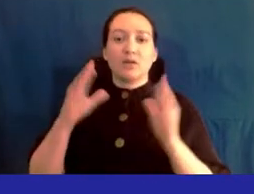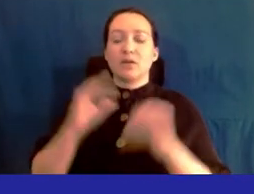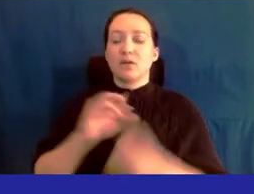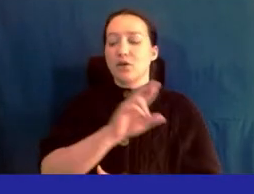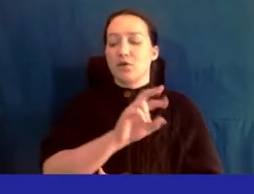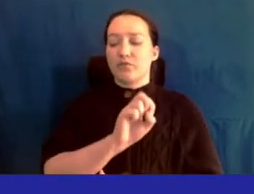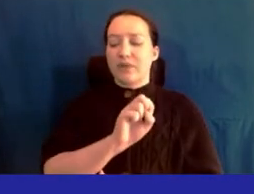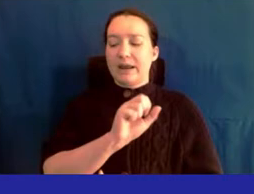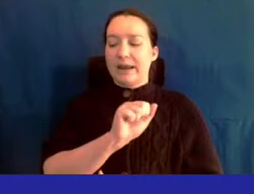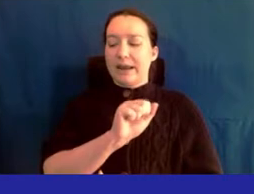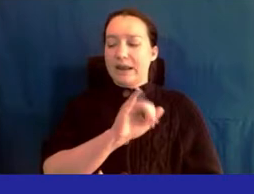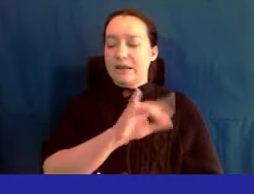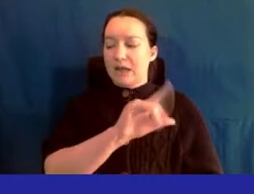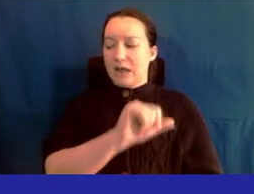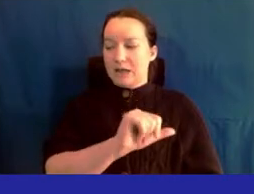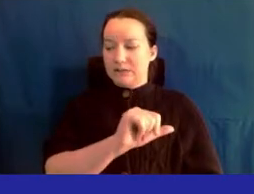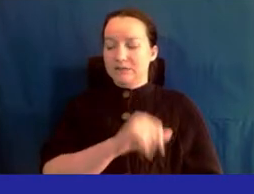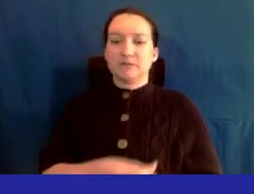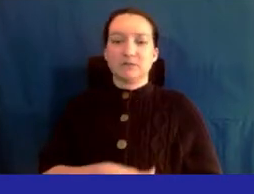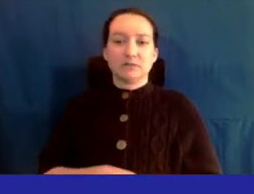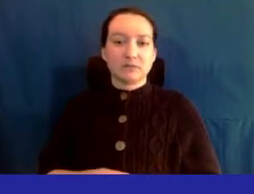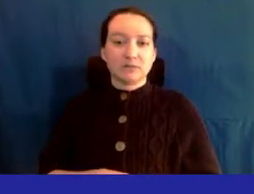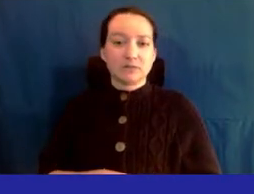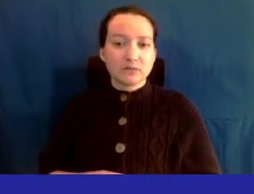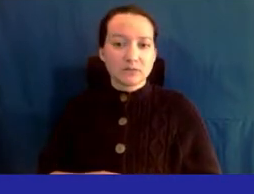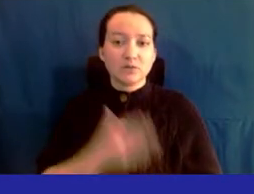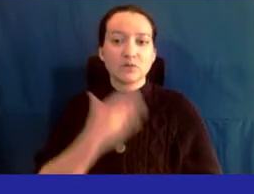hosting good evening